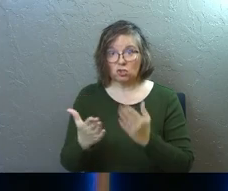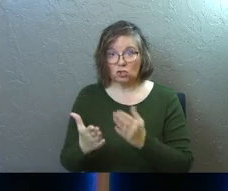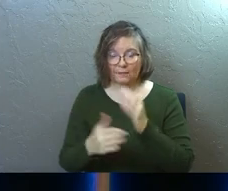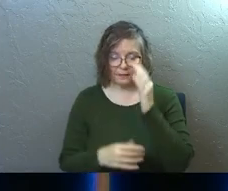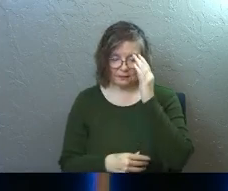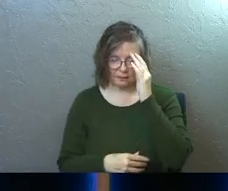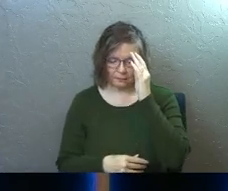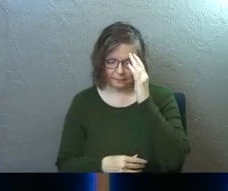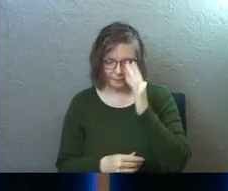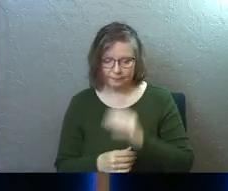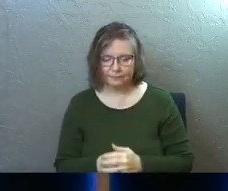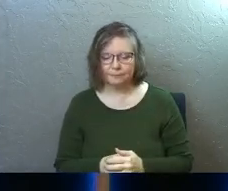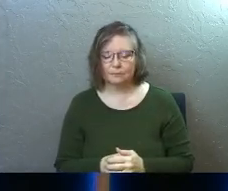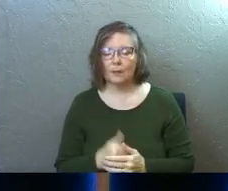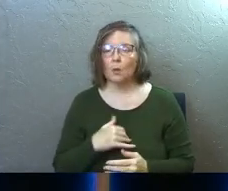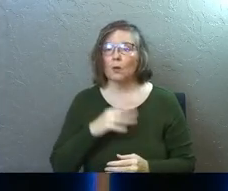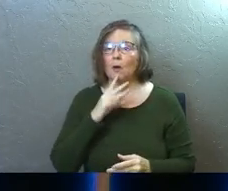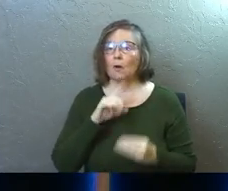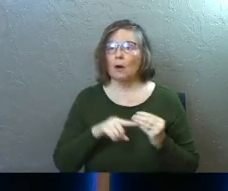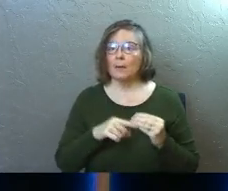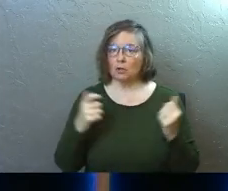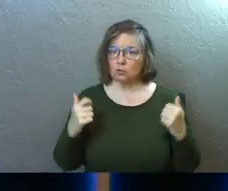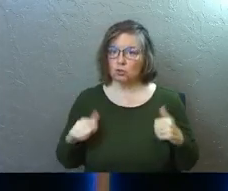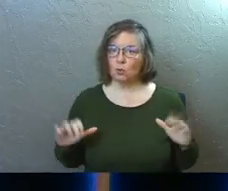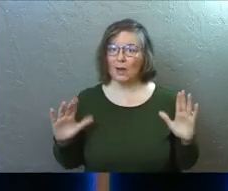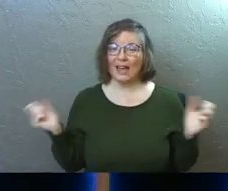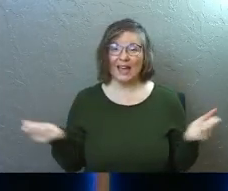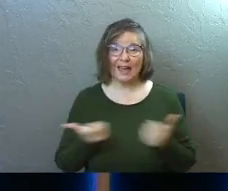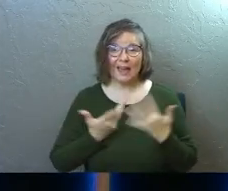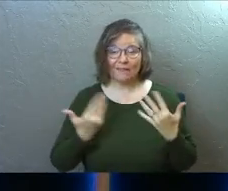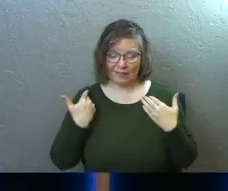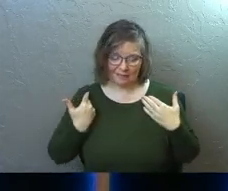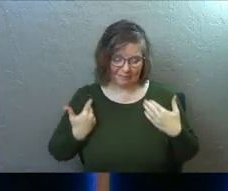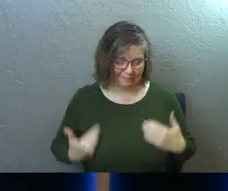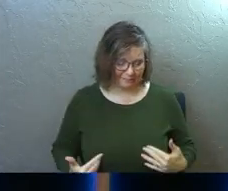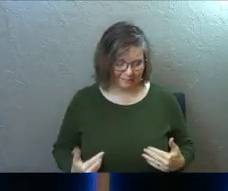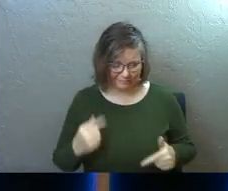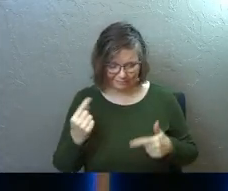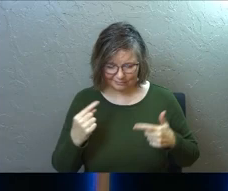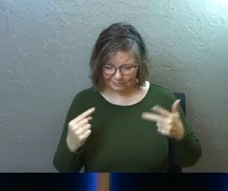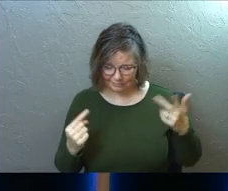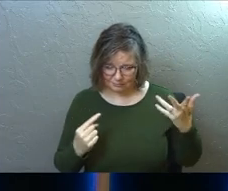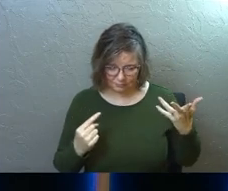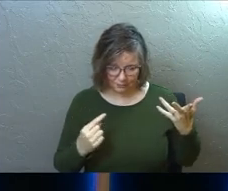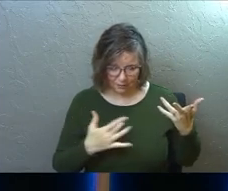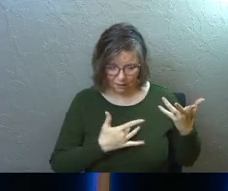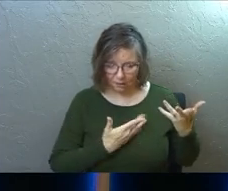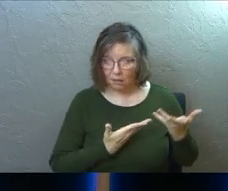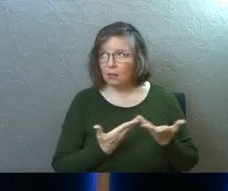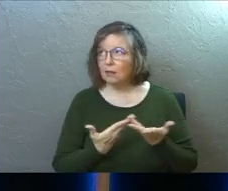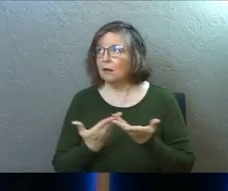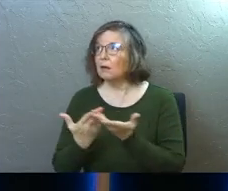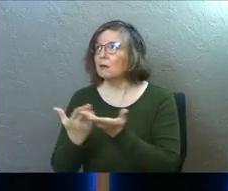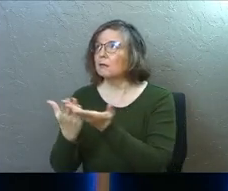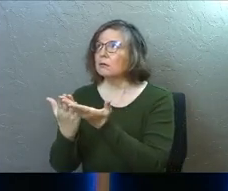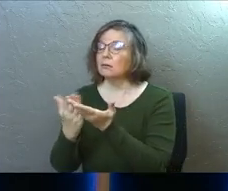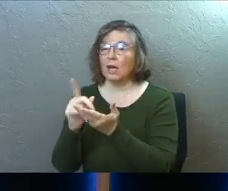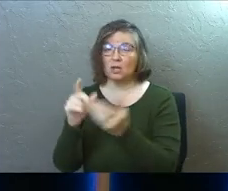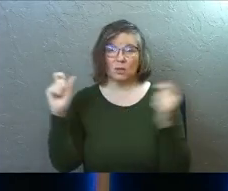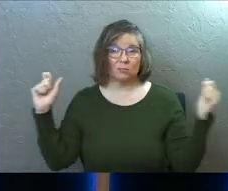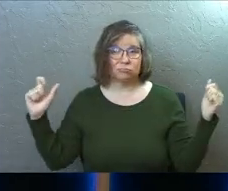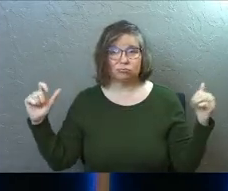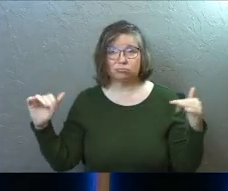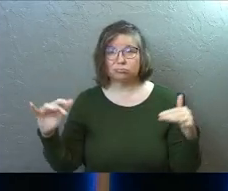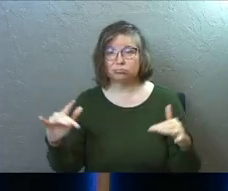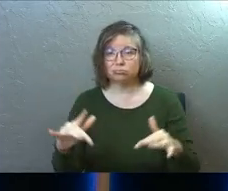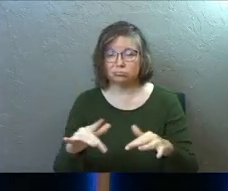rededication service. And we talked about surrendering everything that we are back to God. And you guys flooded this front area here,